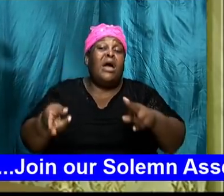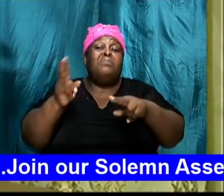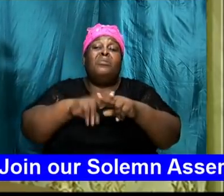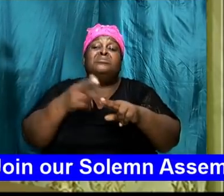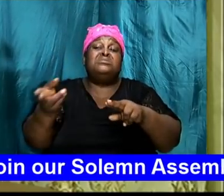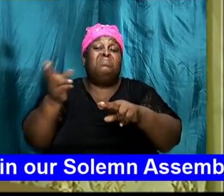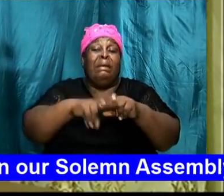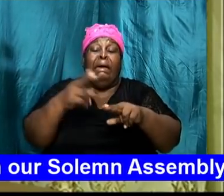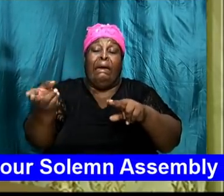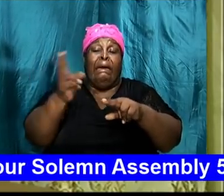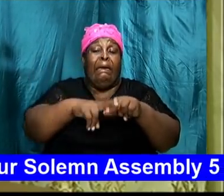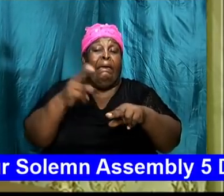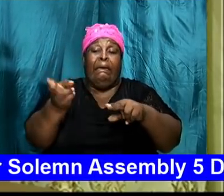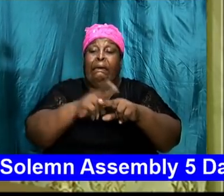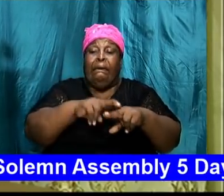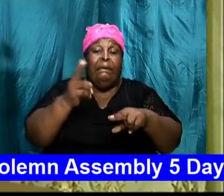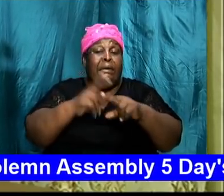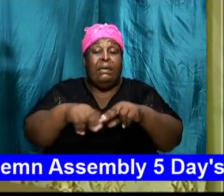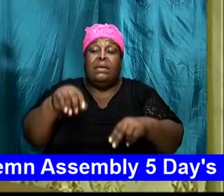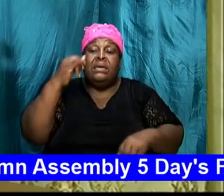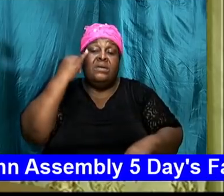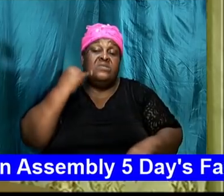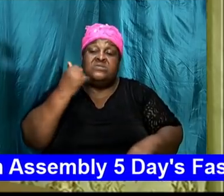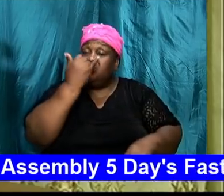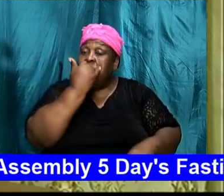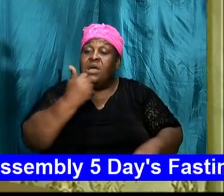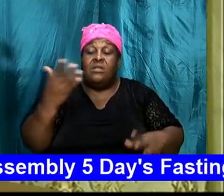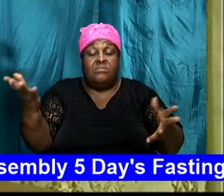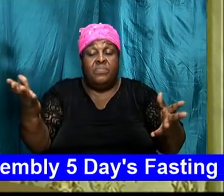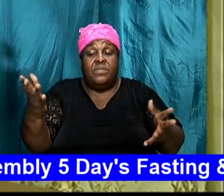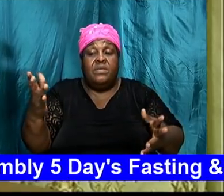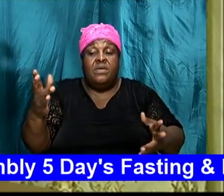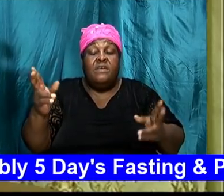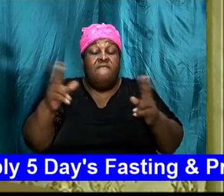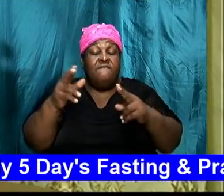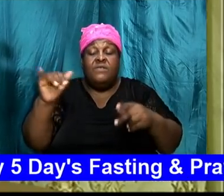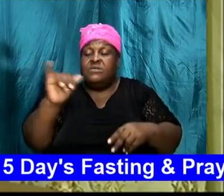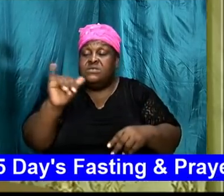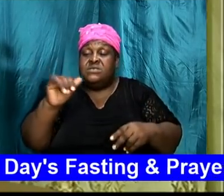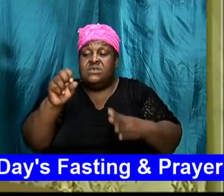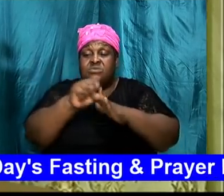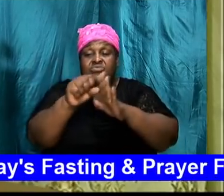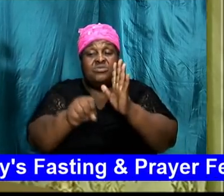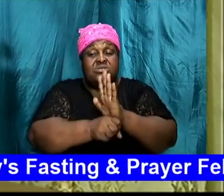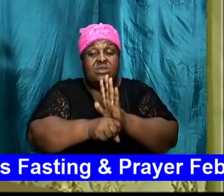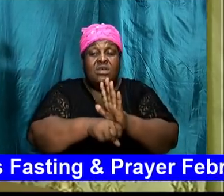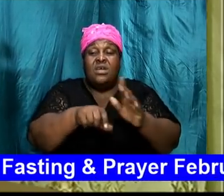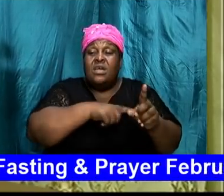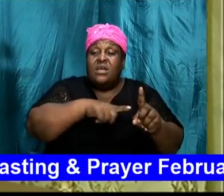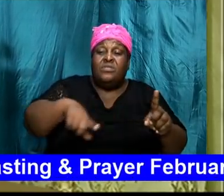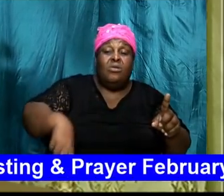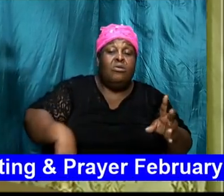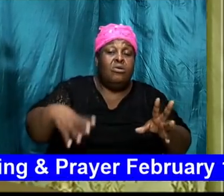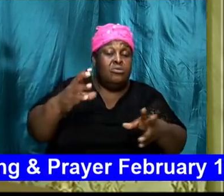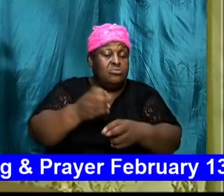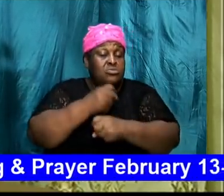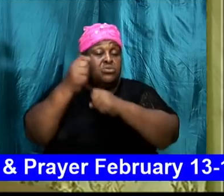remember the very same scripture that we read the Lord took Abraham